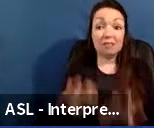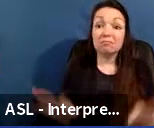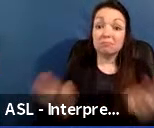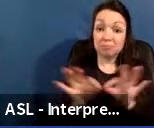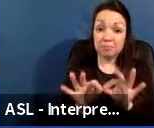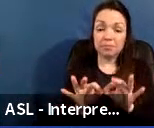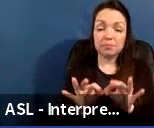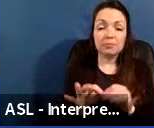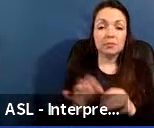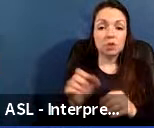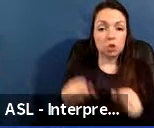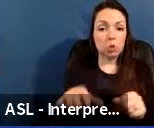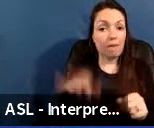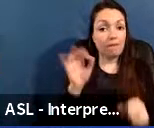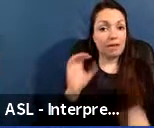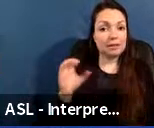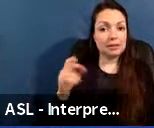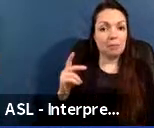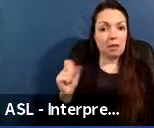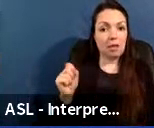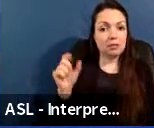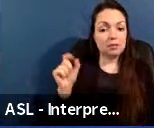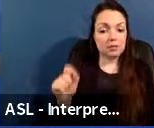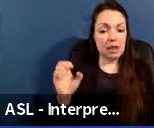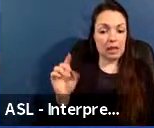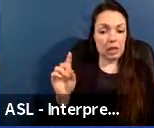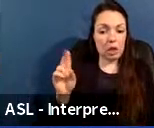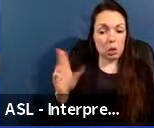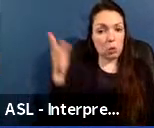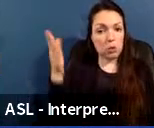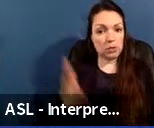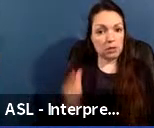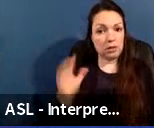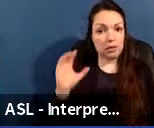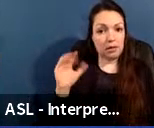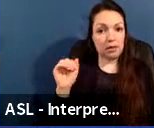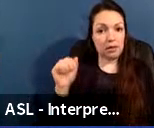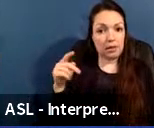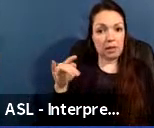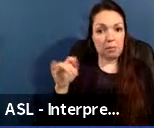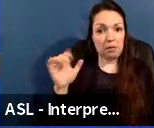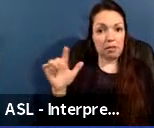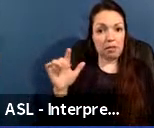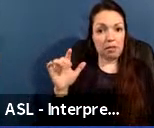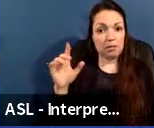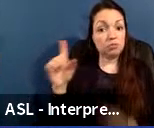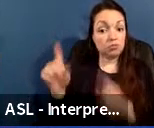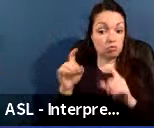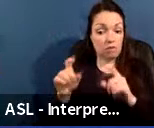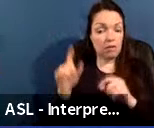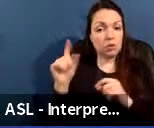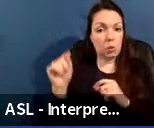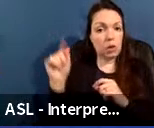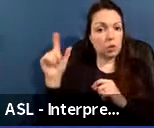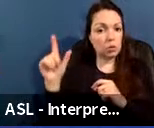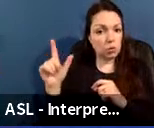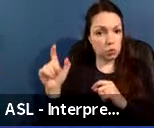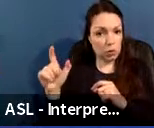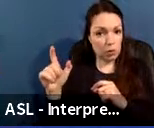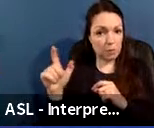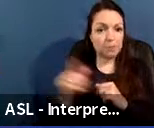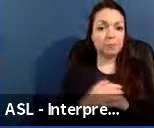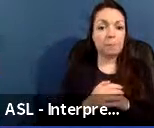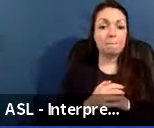located at cps.edu forward slash capital survey 2021. In this section, we'll spend a few